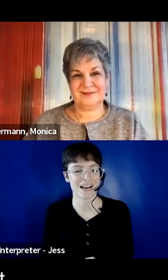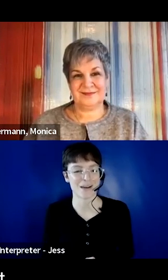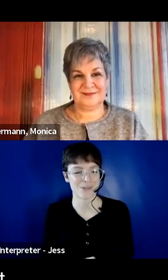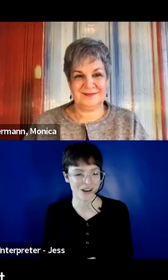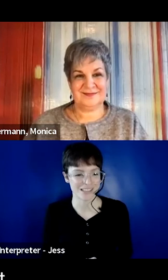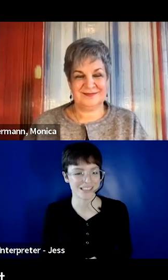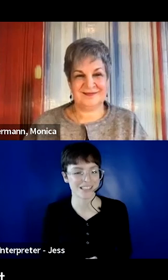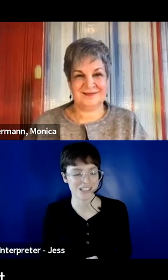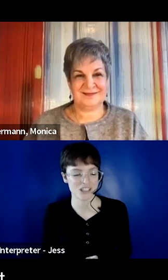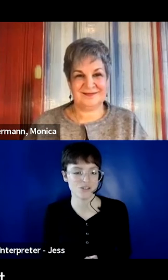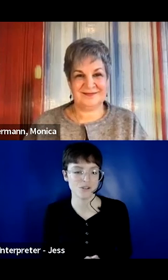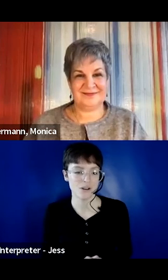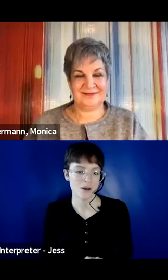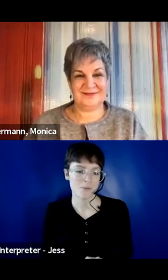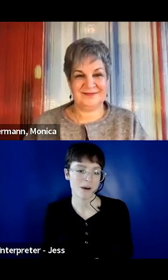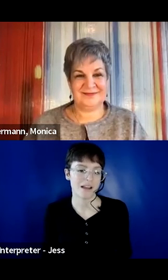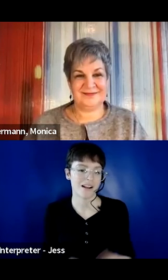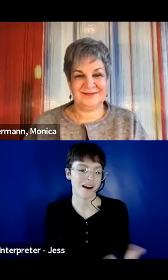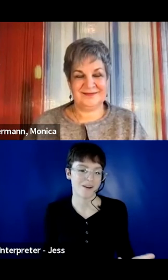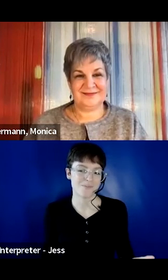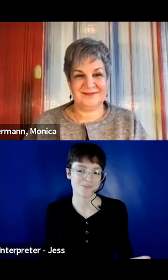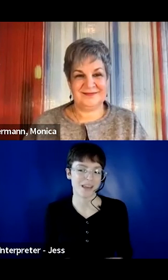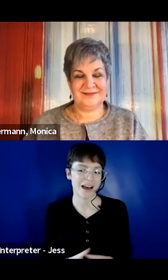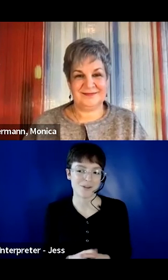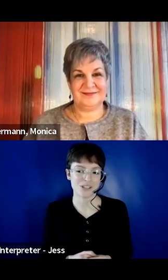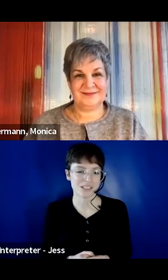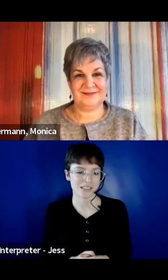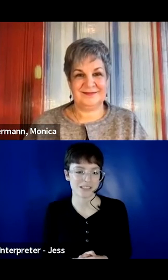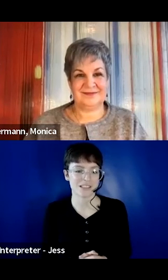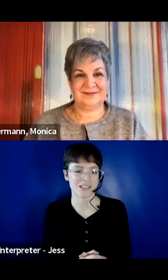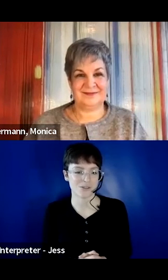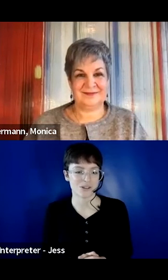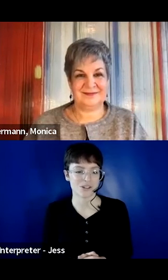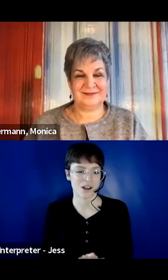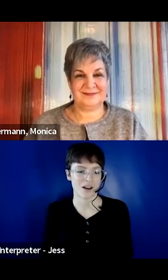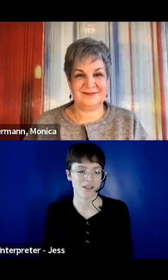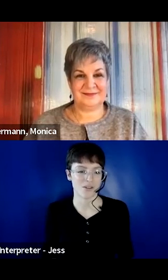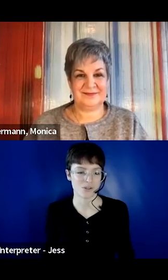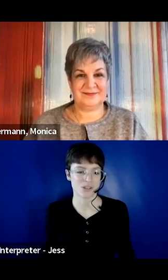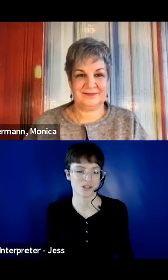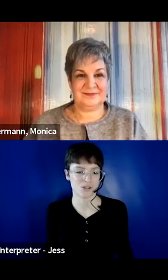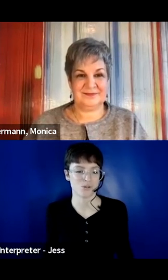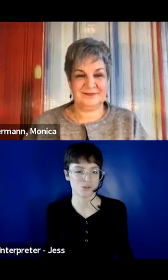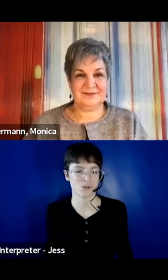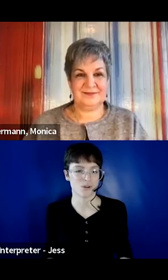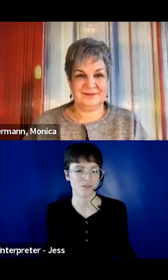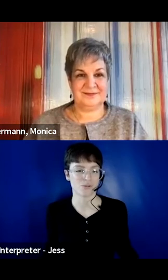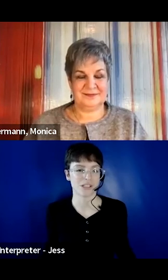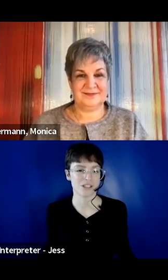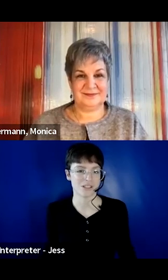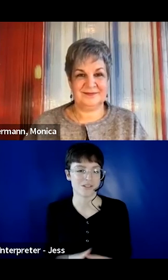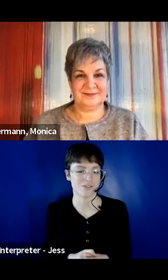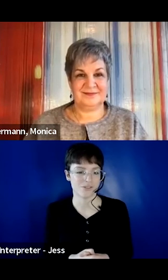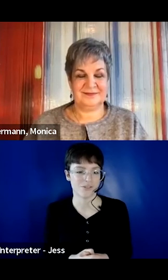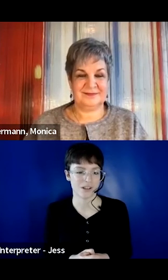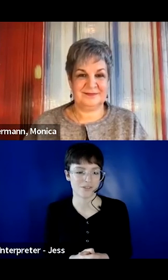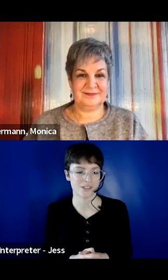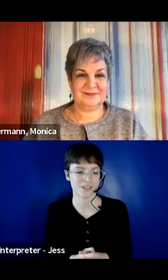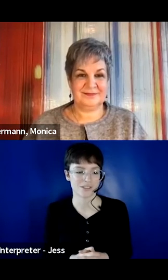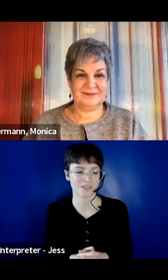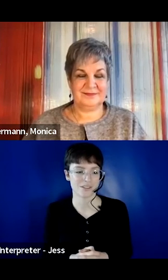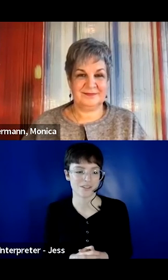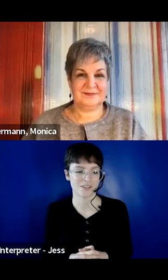get really tied up in knots in this issue. But, um, yeah, I would just like to distinguish, uh, two sort of regions of